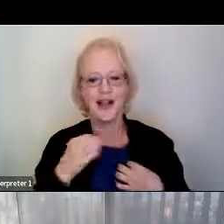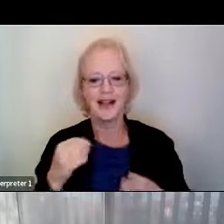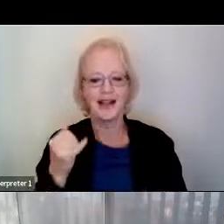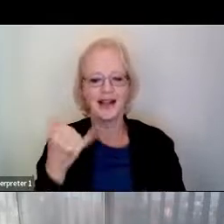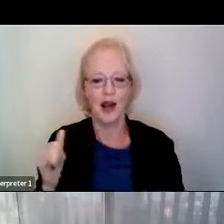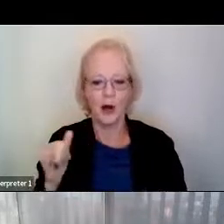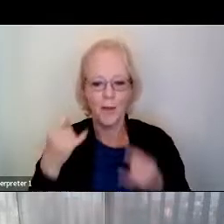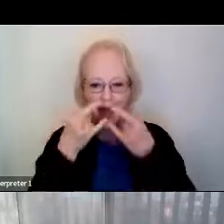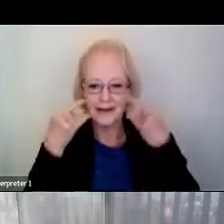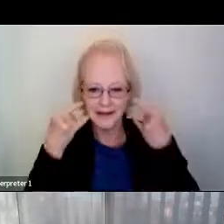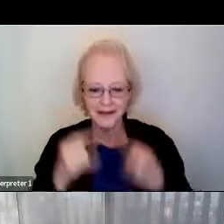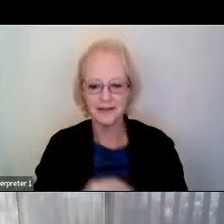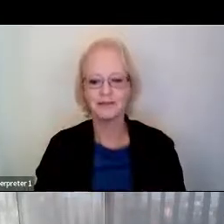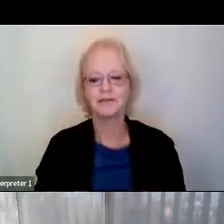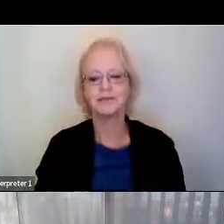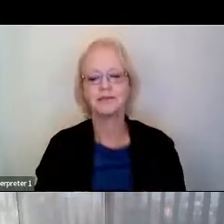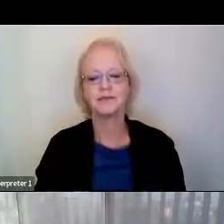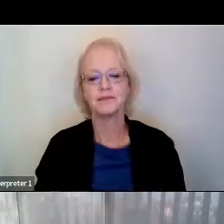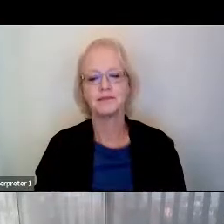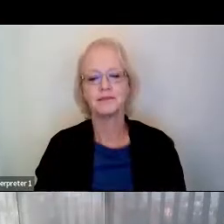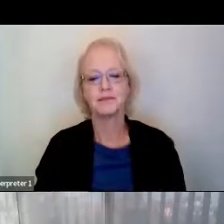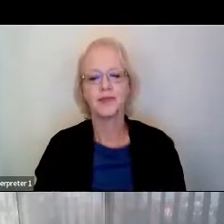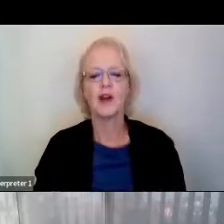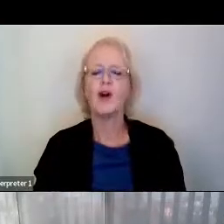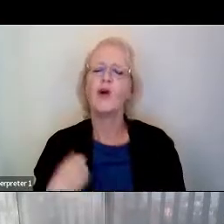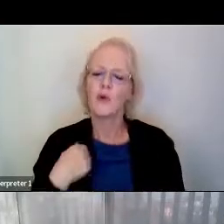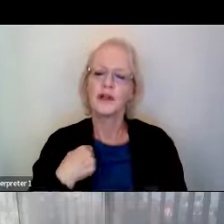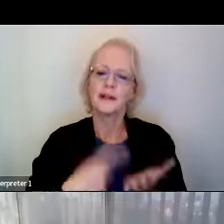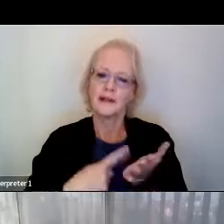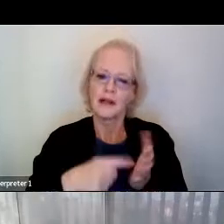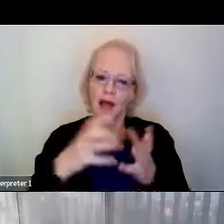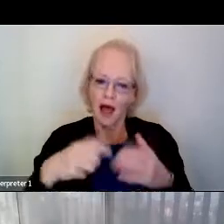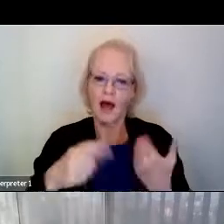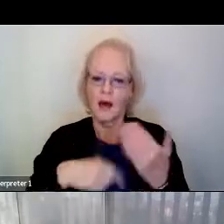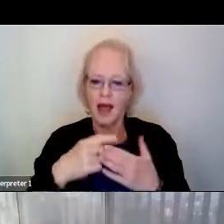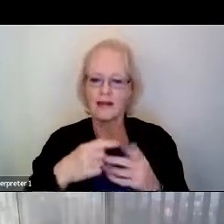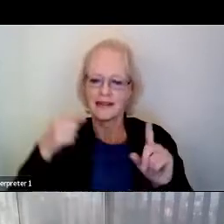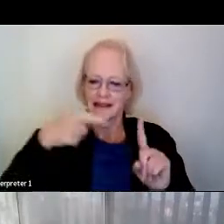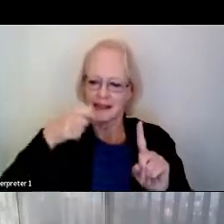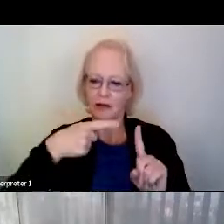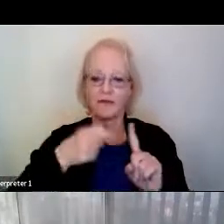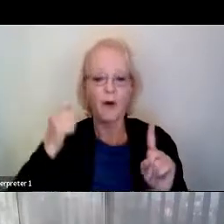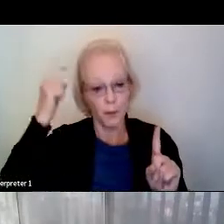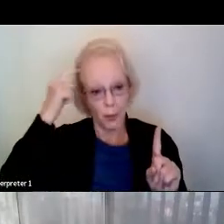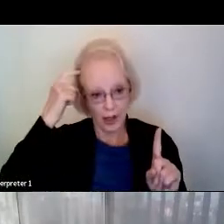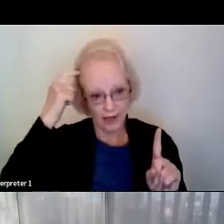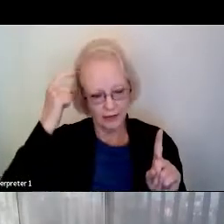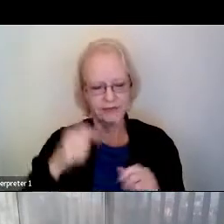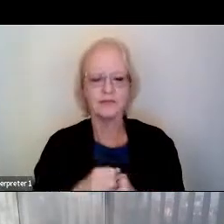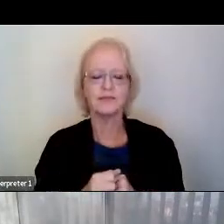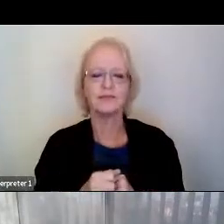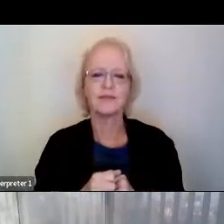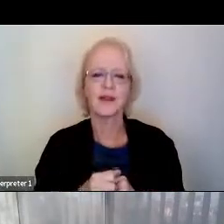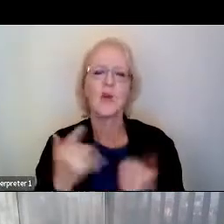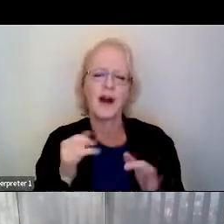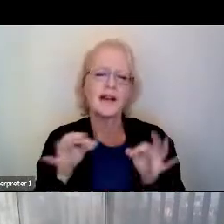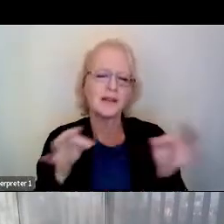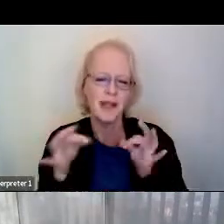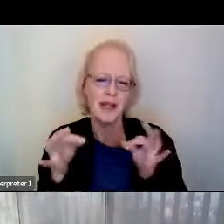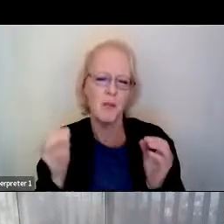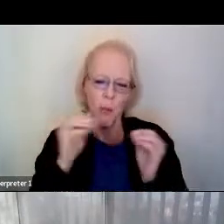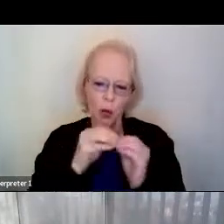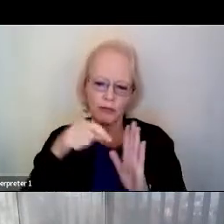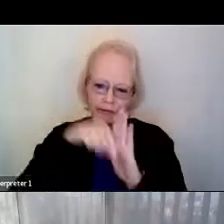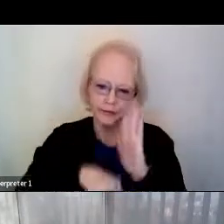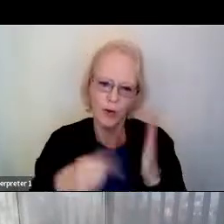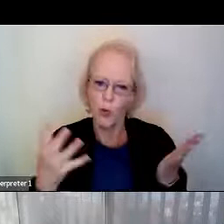So we talk a lot about signals coming from the brain. And we also wanted to explain a little bit more in detail what we mean